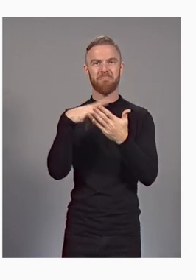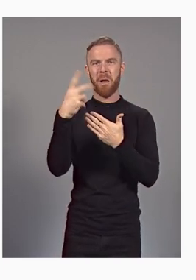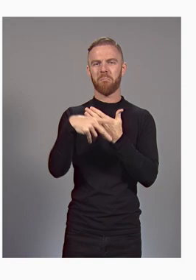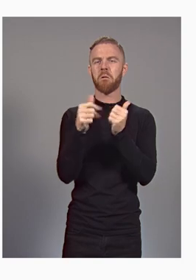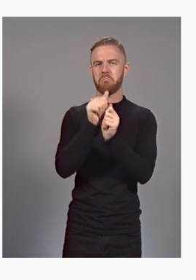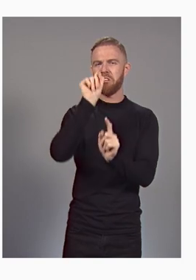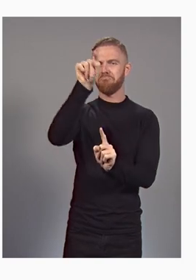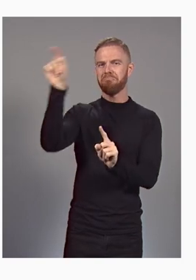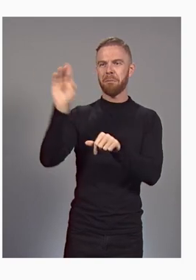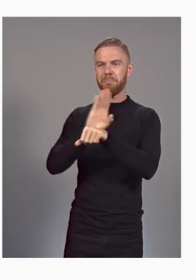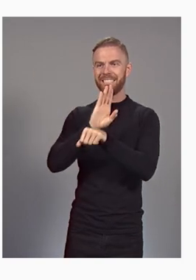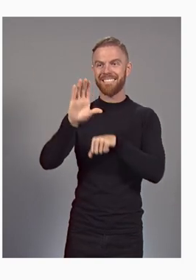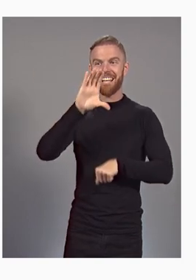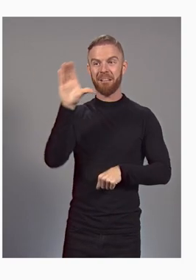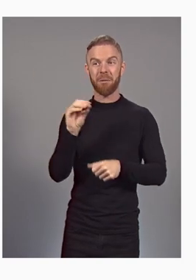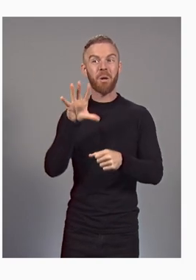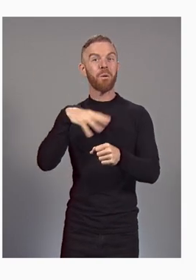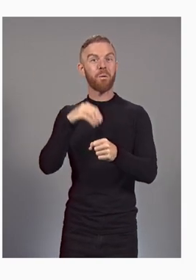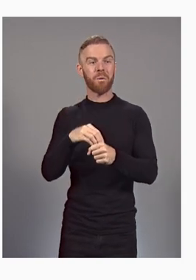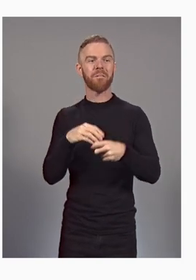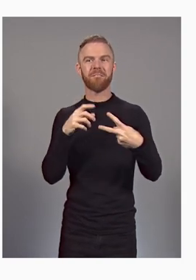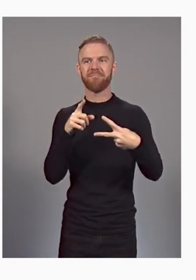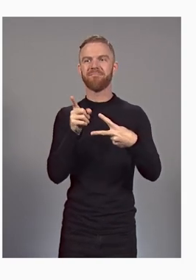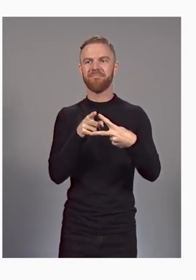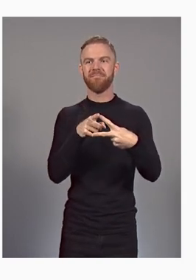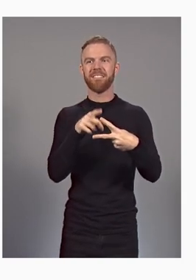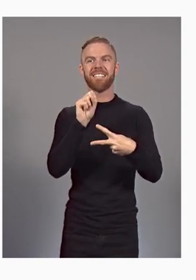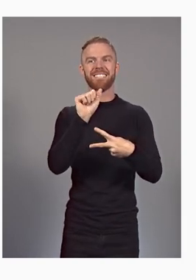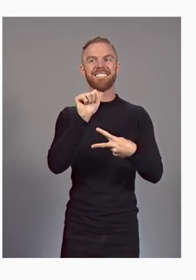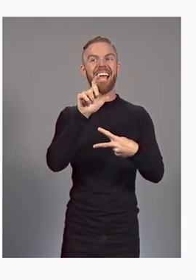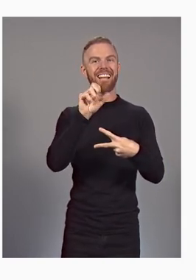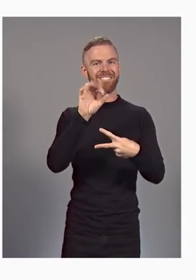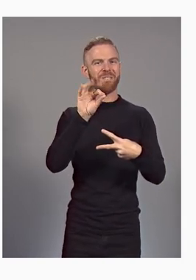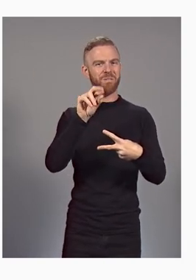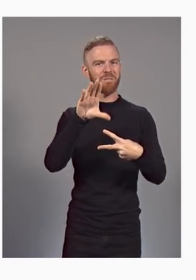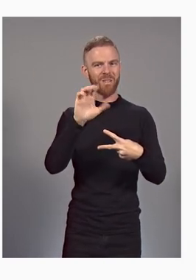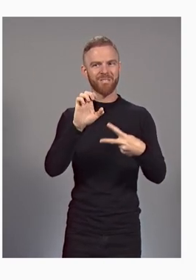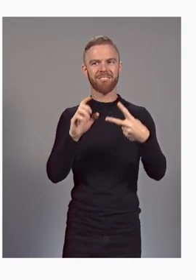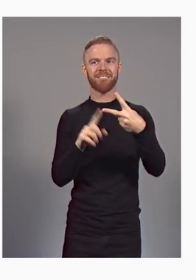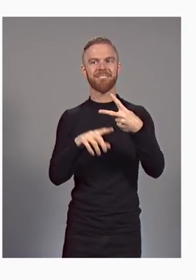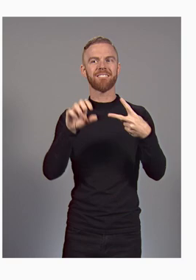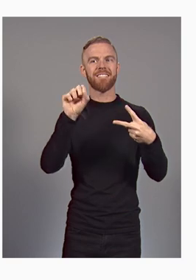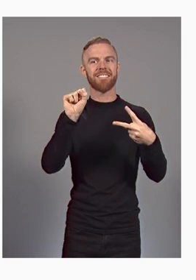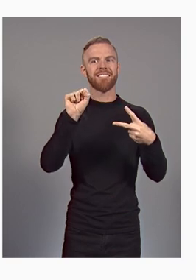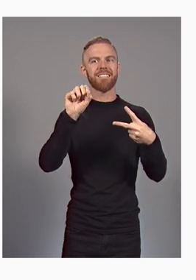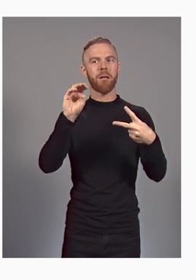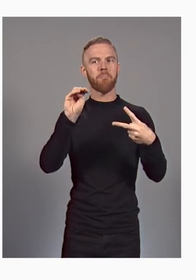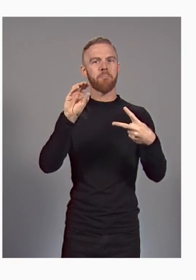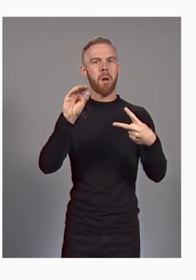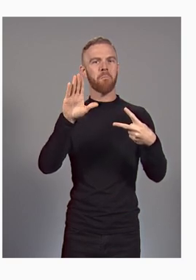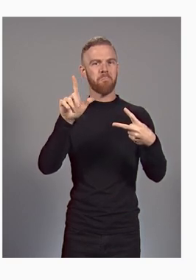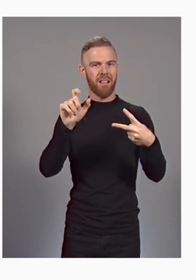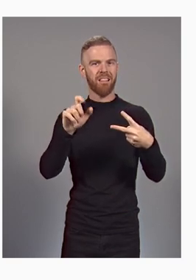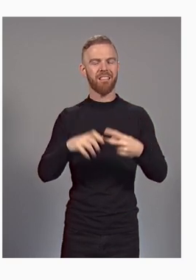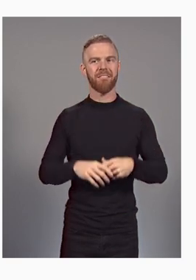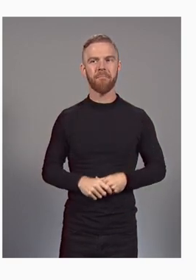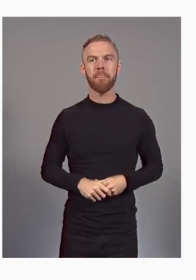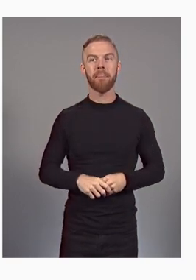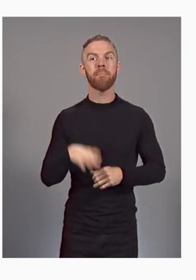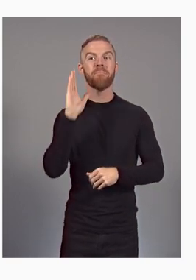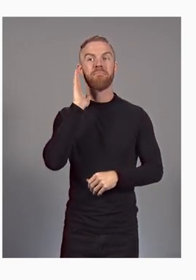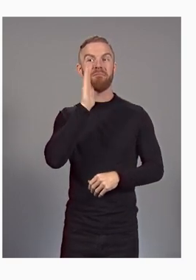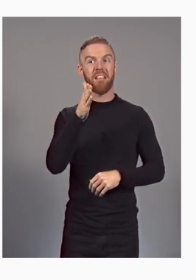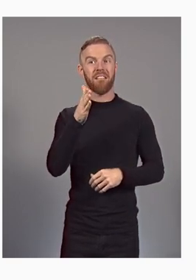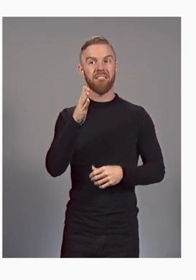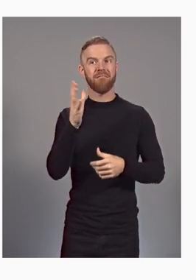and T-Mobile. Starting this year, we'll begin installing Starline prototypes in select partner offices